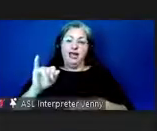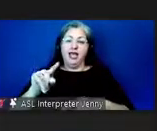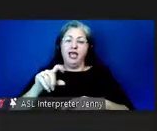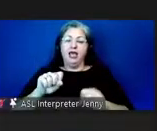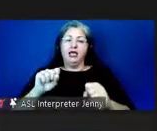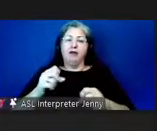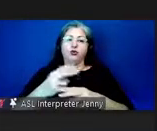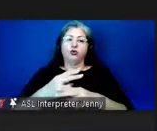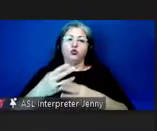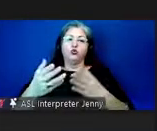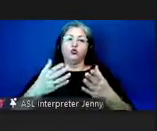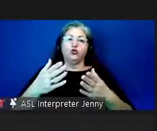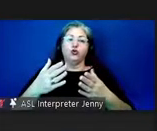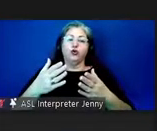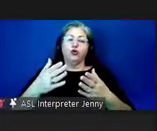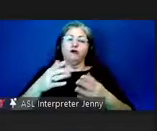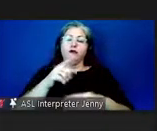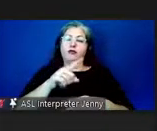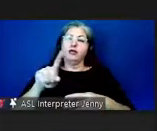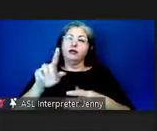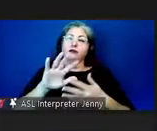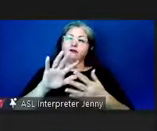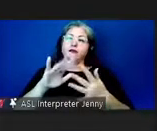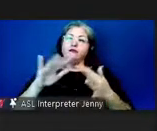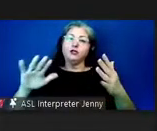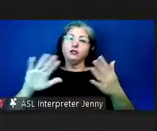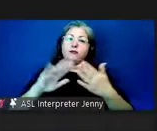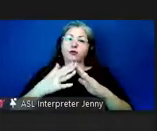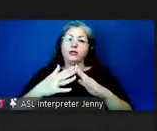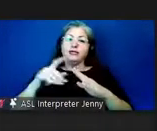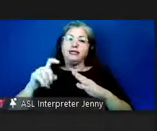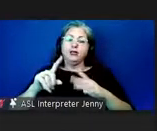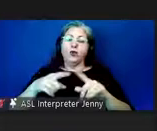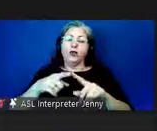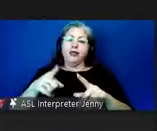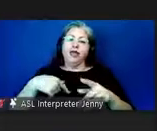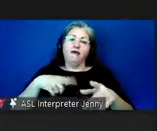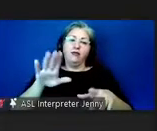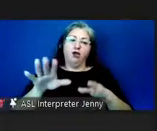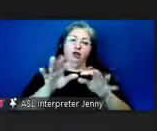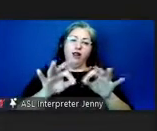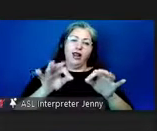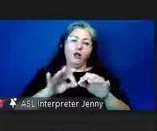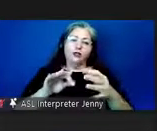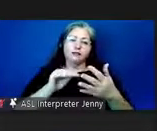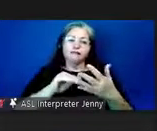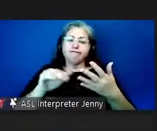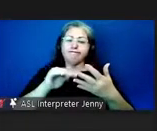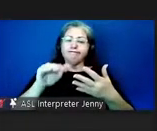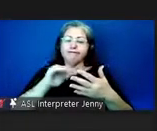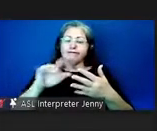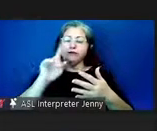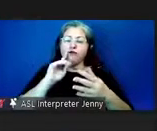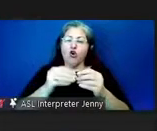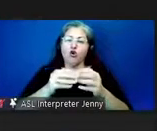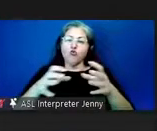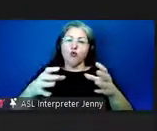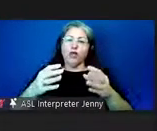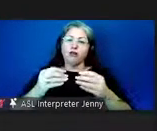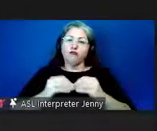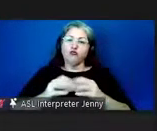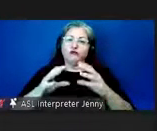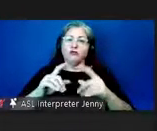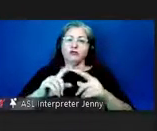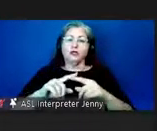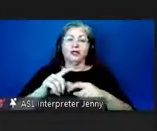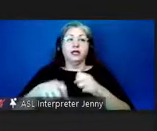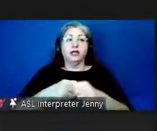the needs of diverse communities in different stages of language growth and revitalization in 2021 i've